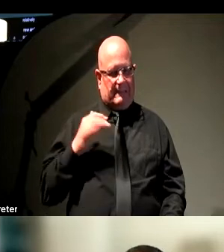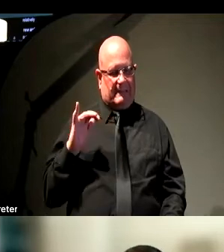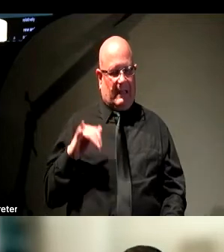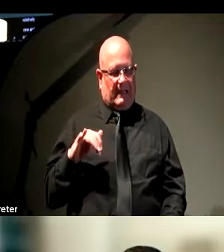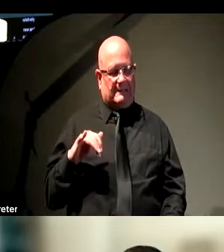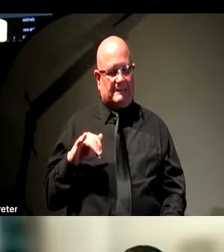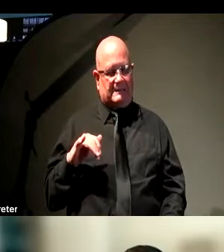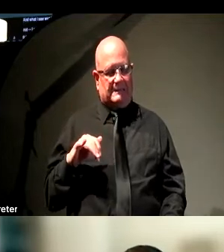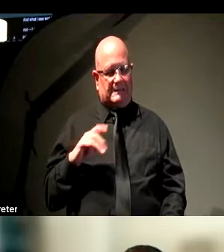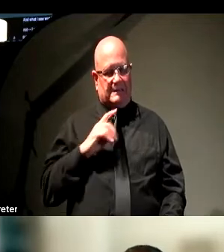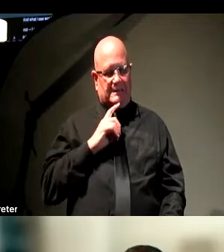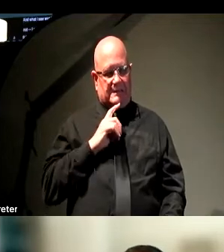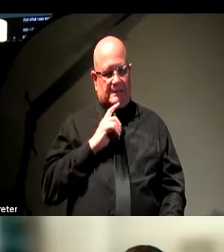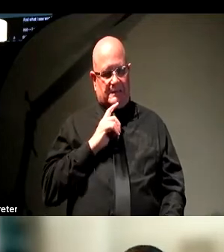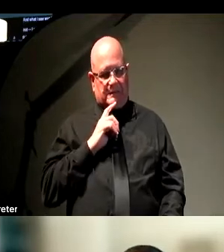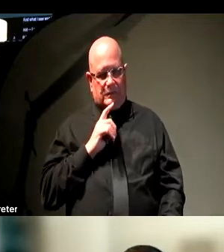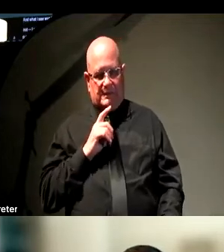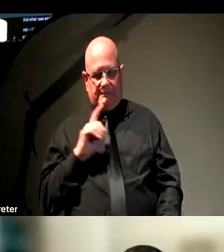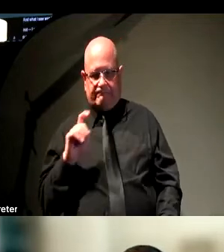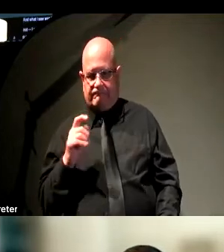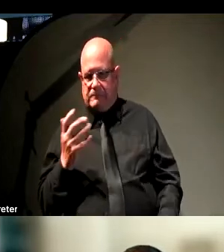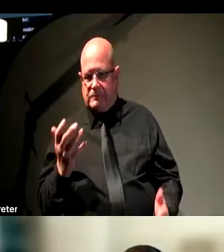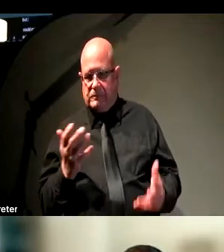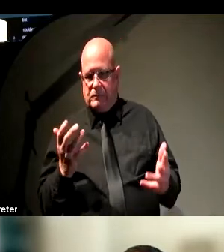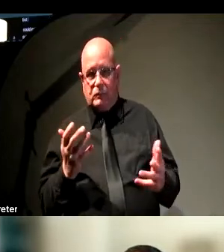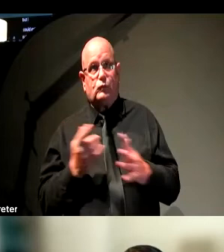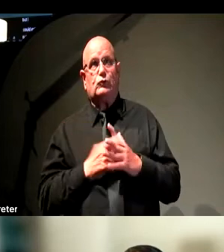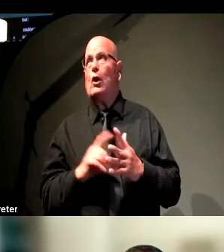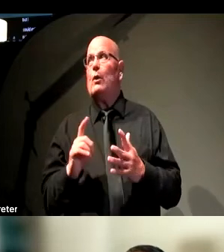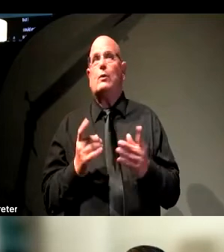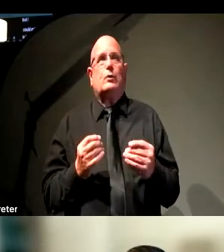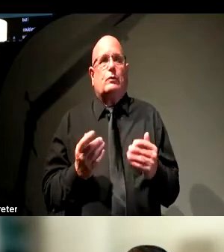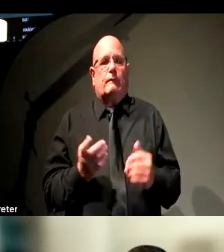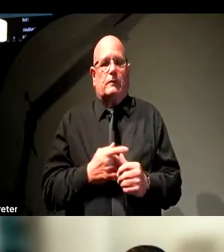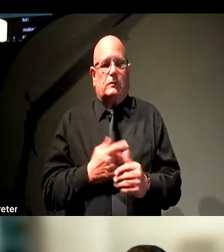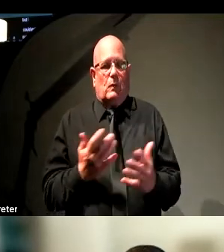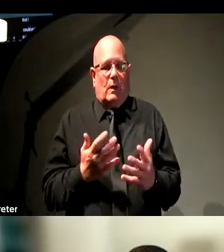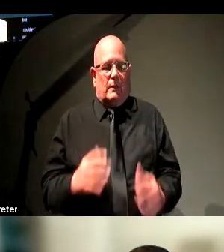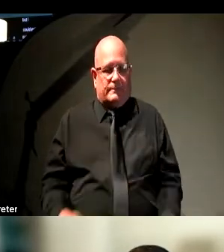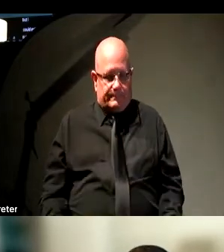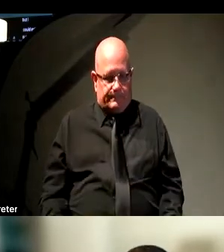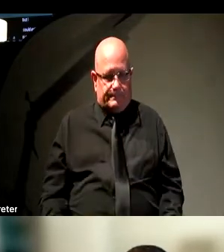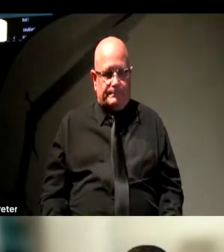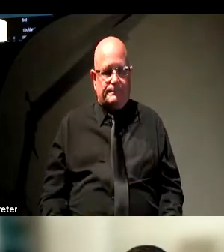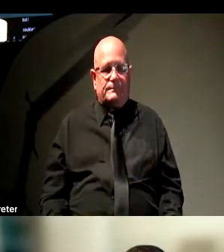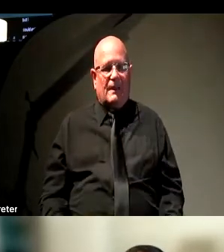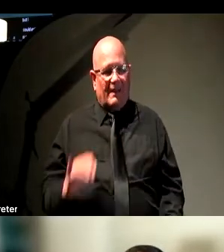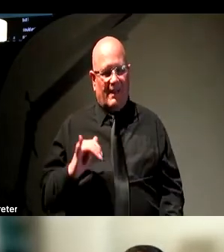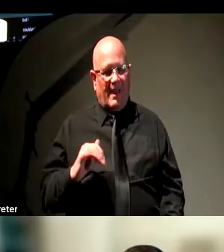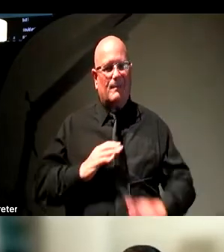was very intimidating. And that question of, well, now where do we even start, is one that often does keep organizations from